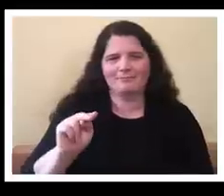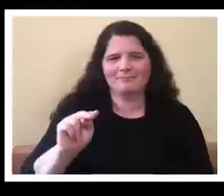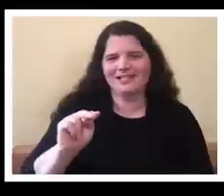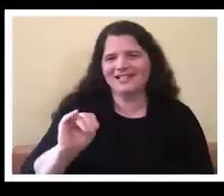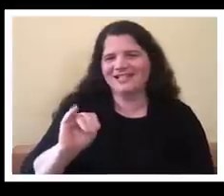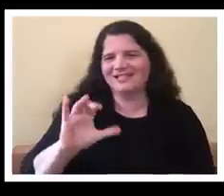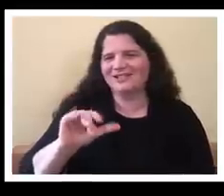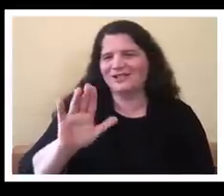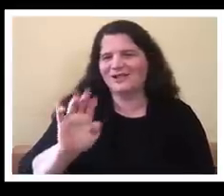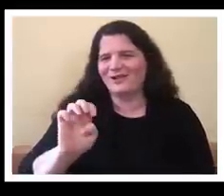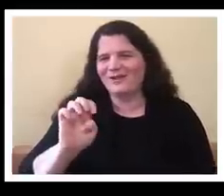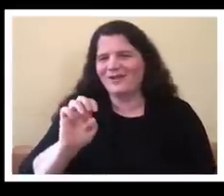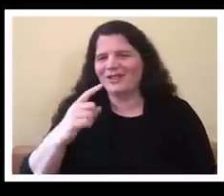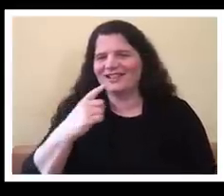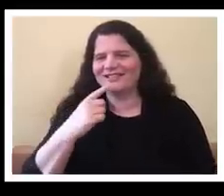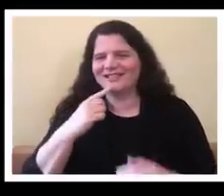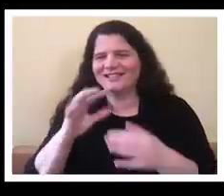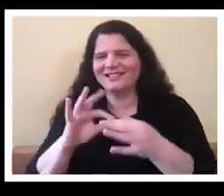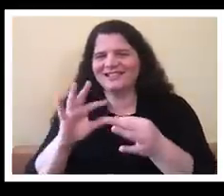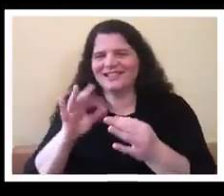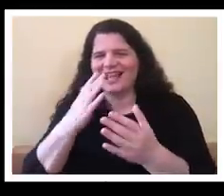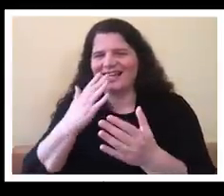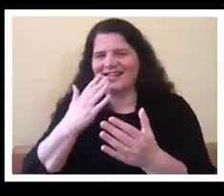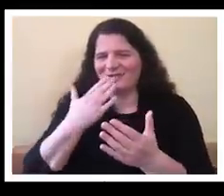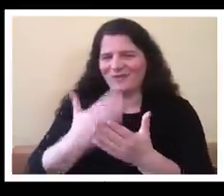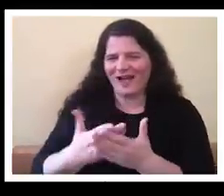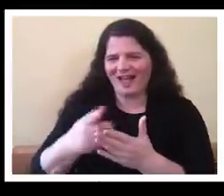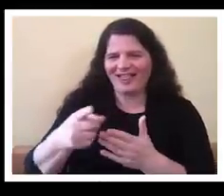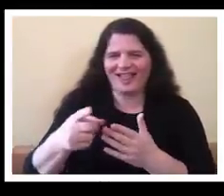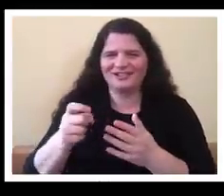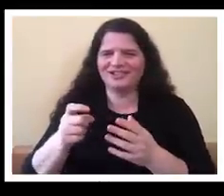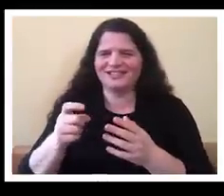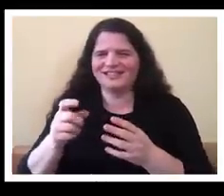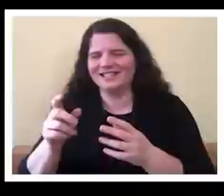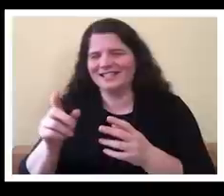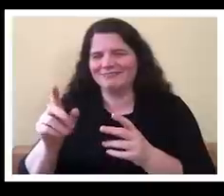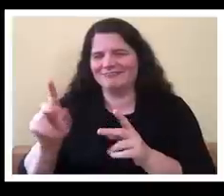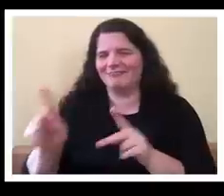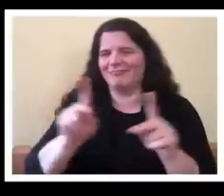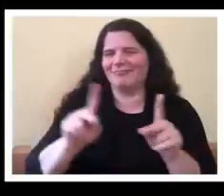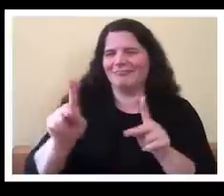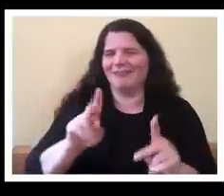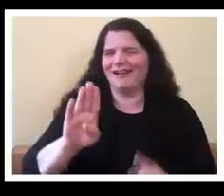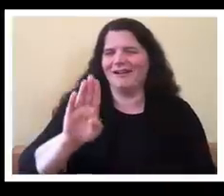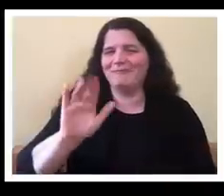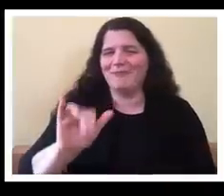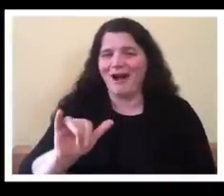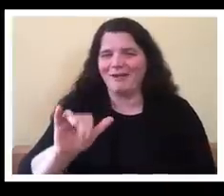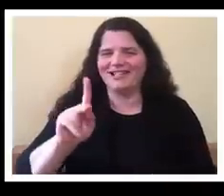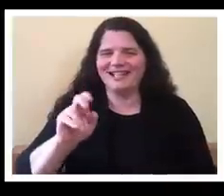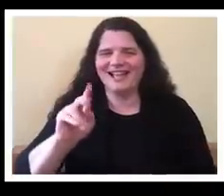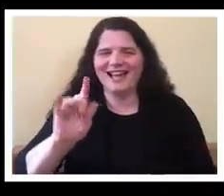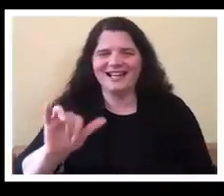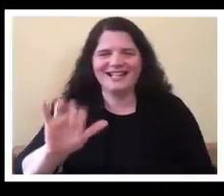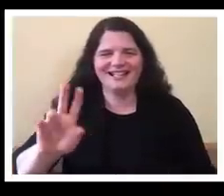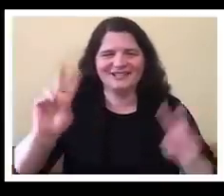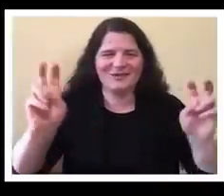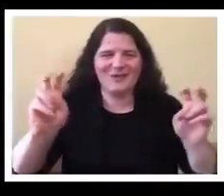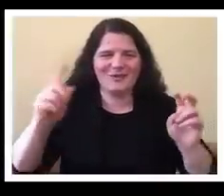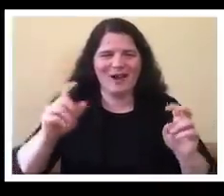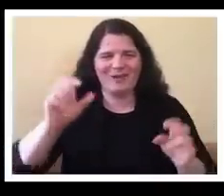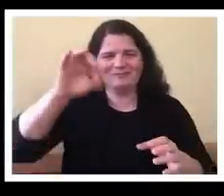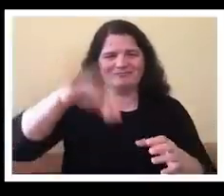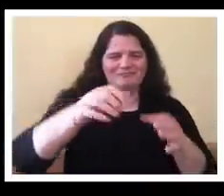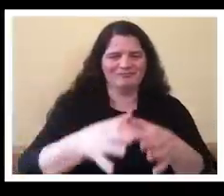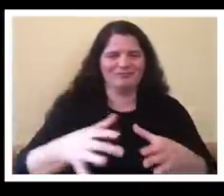from Bobby Kennedy, you know, he's got a famous speech about ripples of hope. And you, you know, you throw